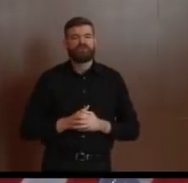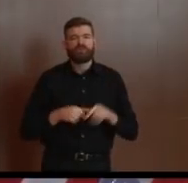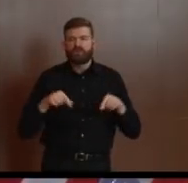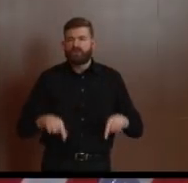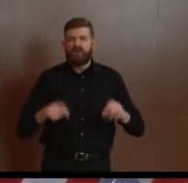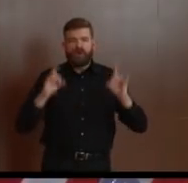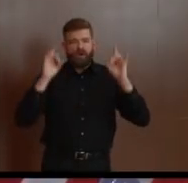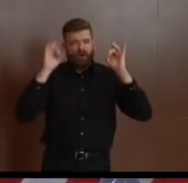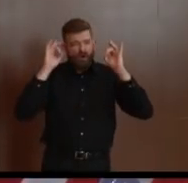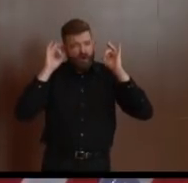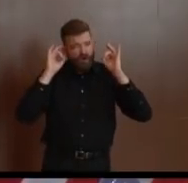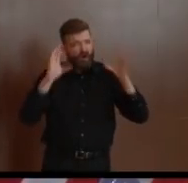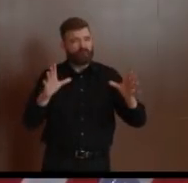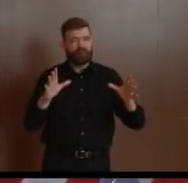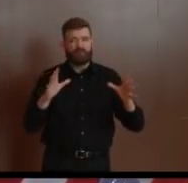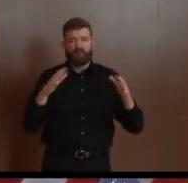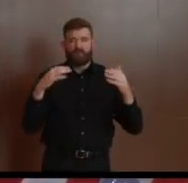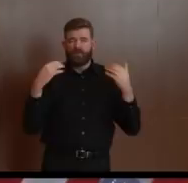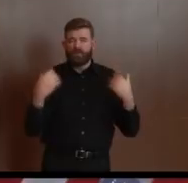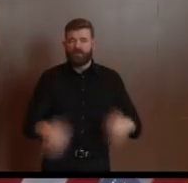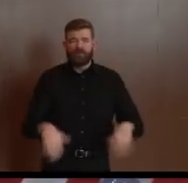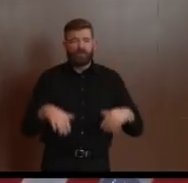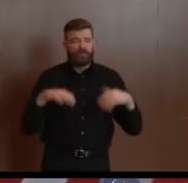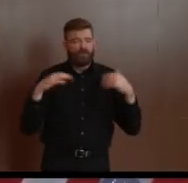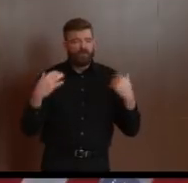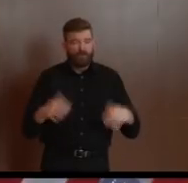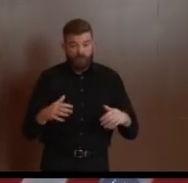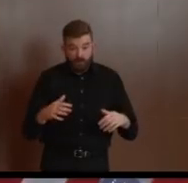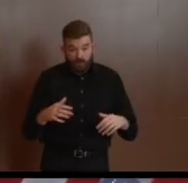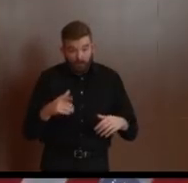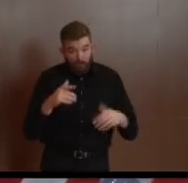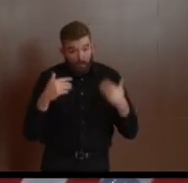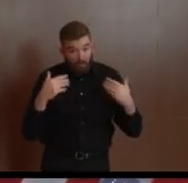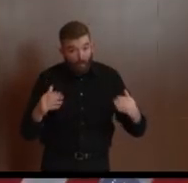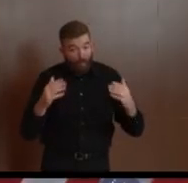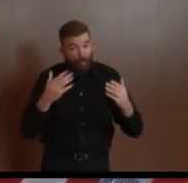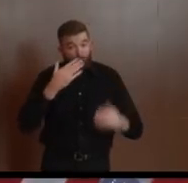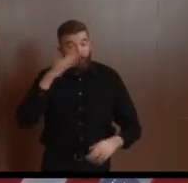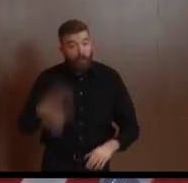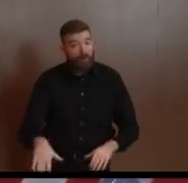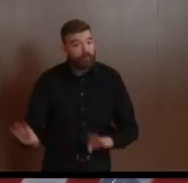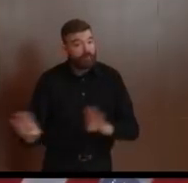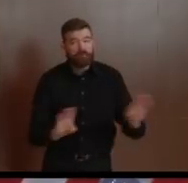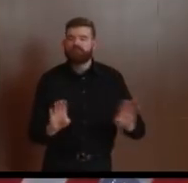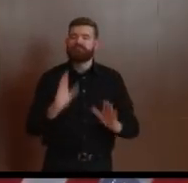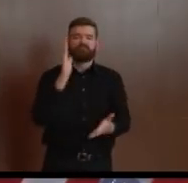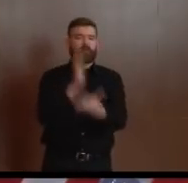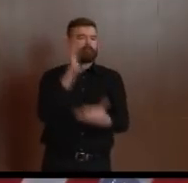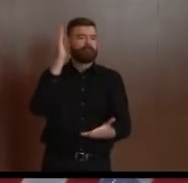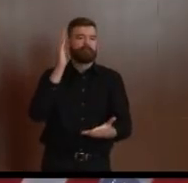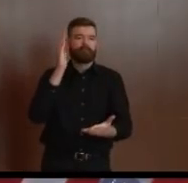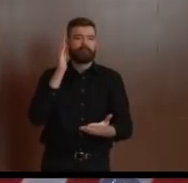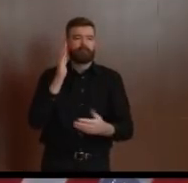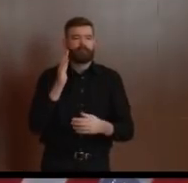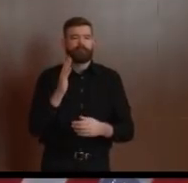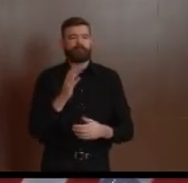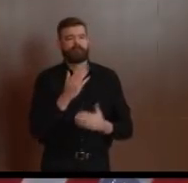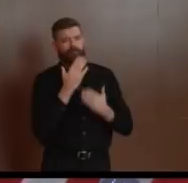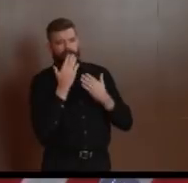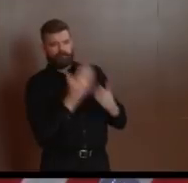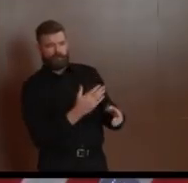for it in the midst of a war that we're under. And I appreciate enormously the steps that you're taking to address that explicitly.